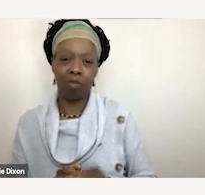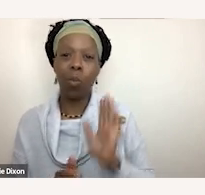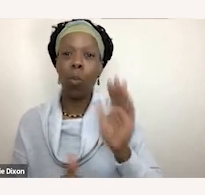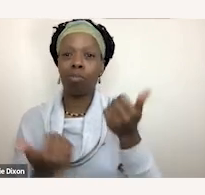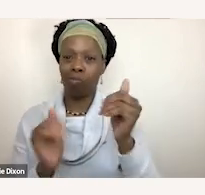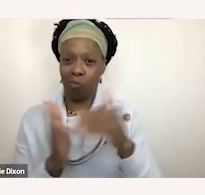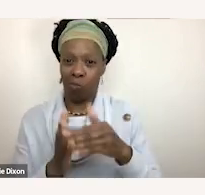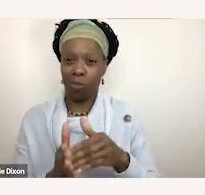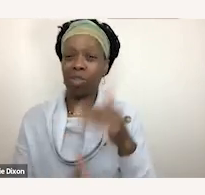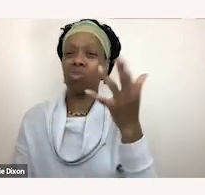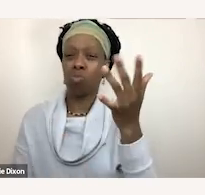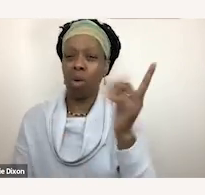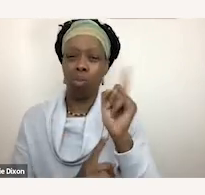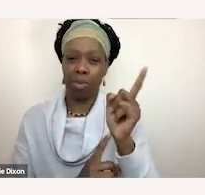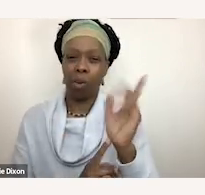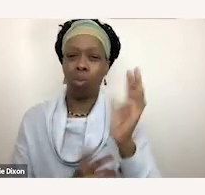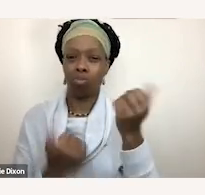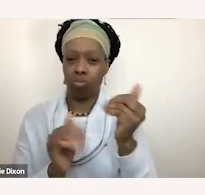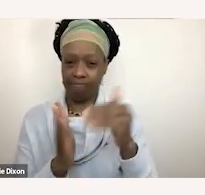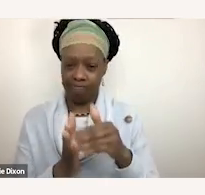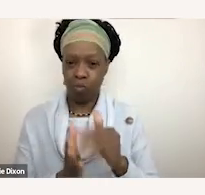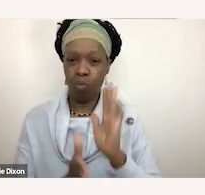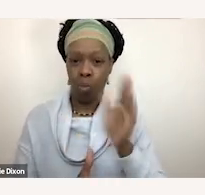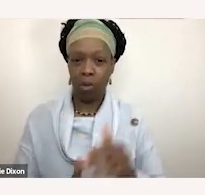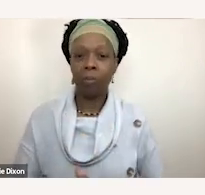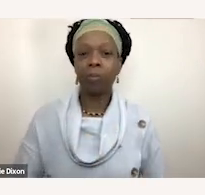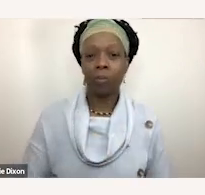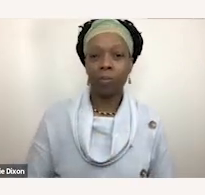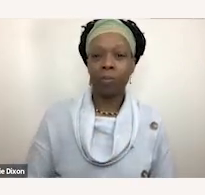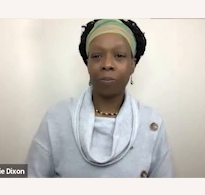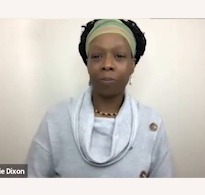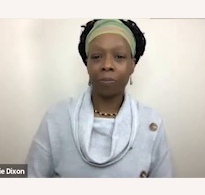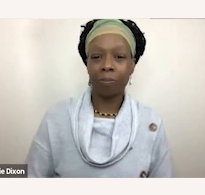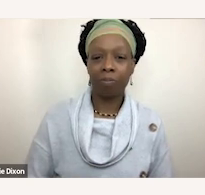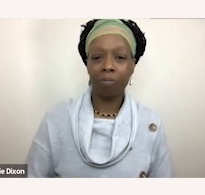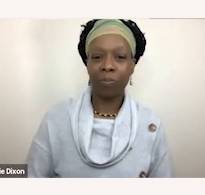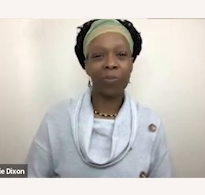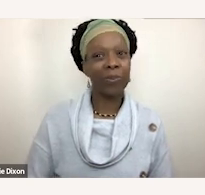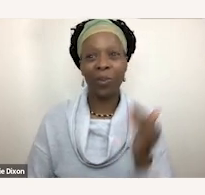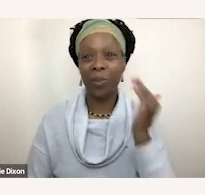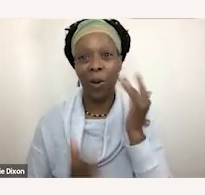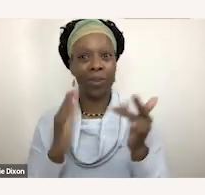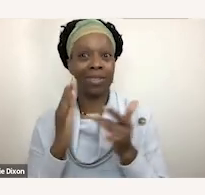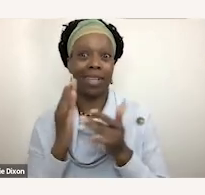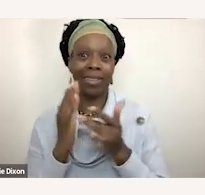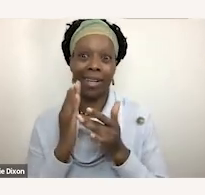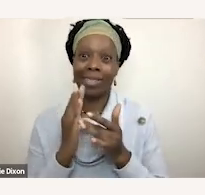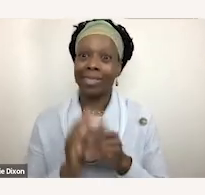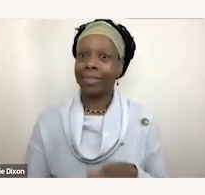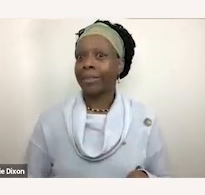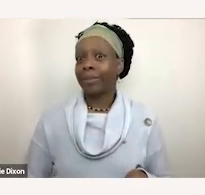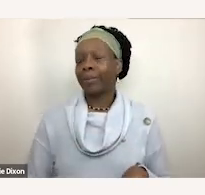give it our best shot to try again. Nothing like technical issues, am I right?